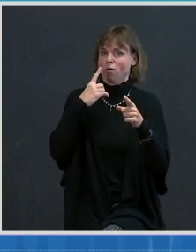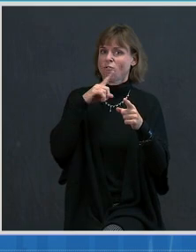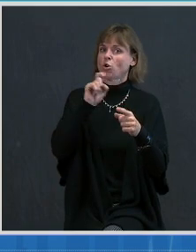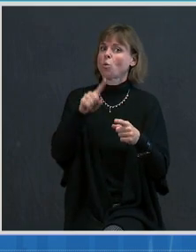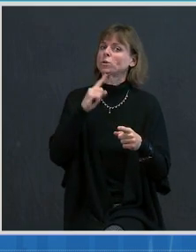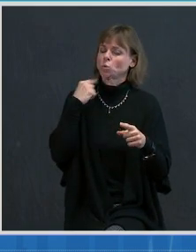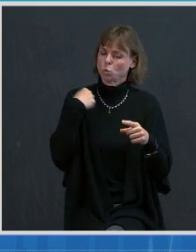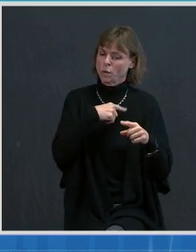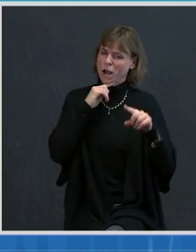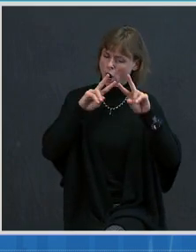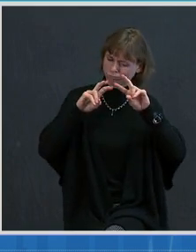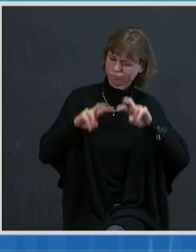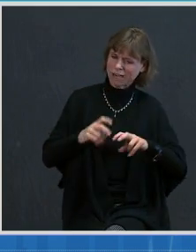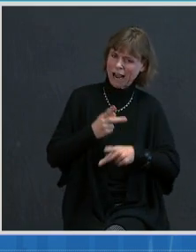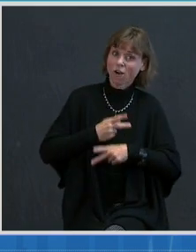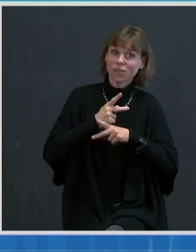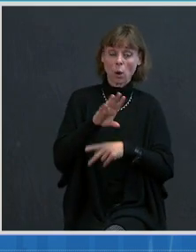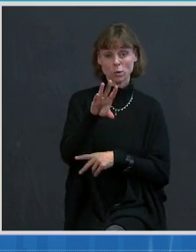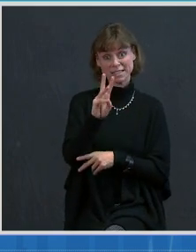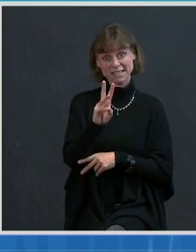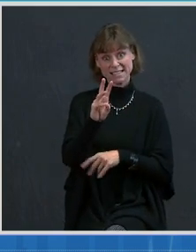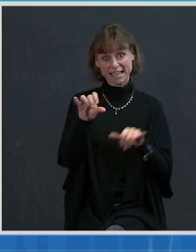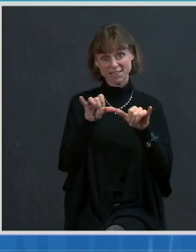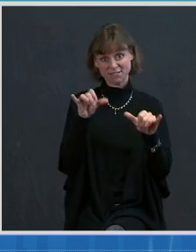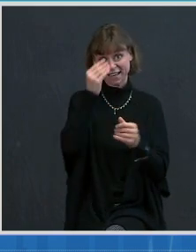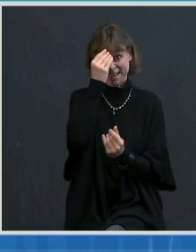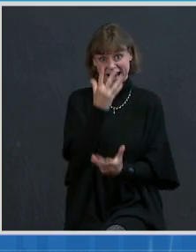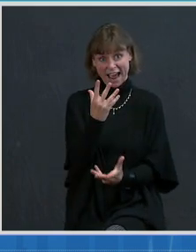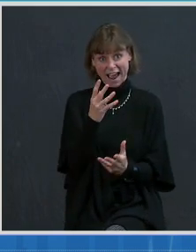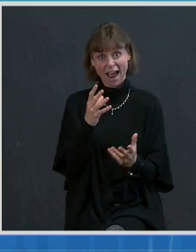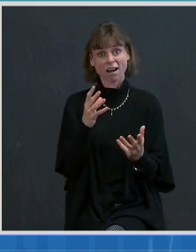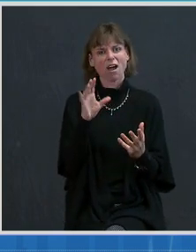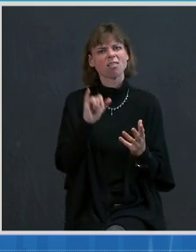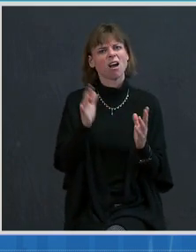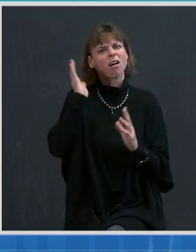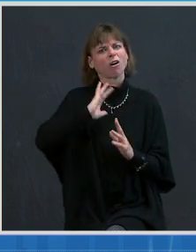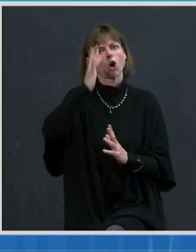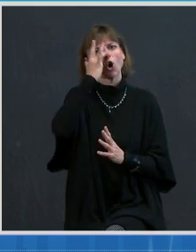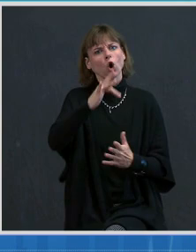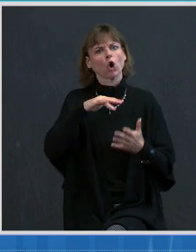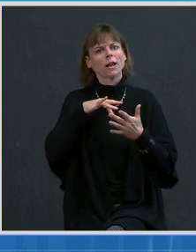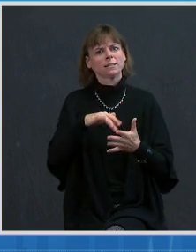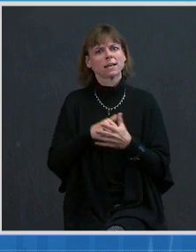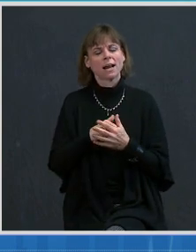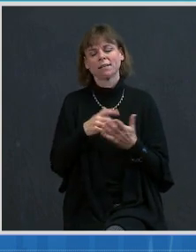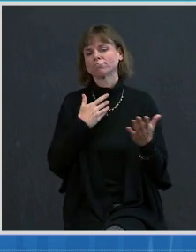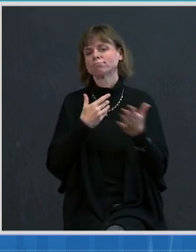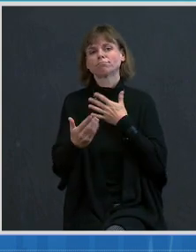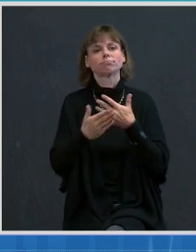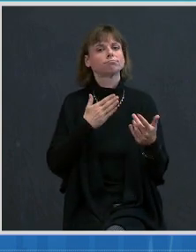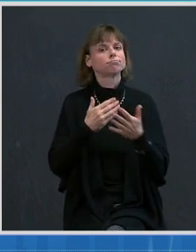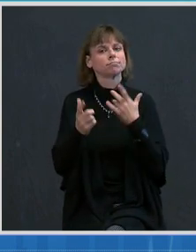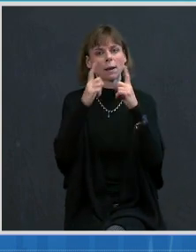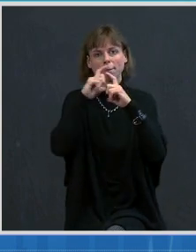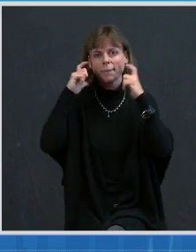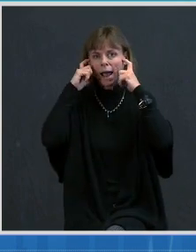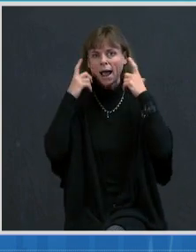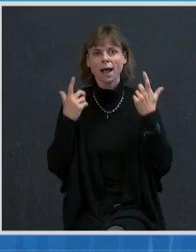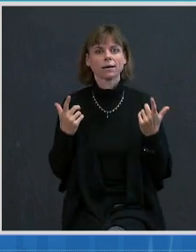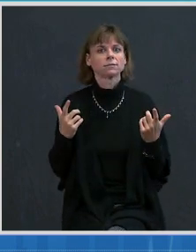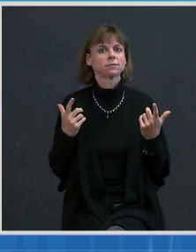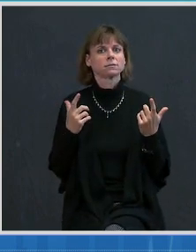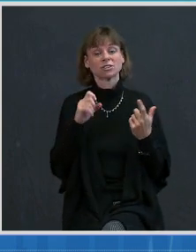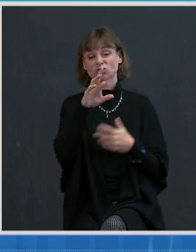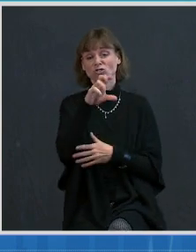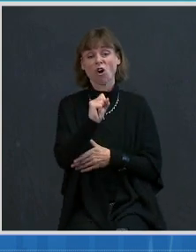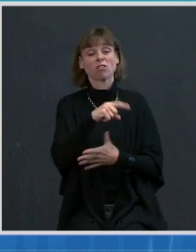The six feet data came from early studies with and without masks from all other, from respiratory viruses, flu viruses, as well as SARS